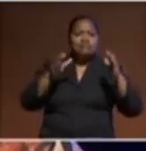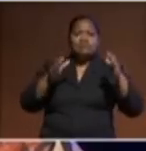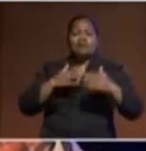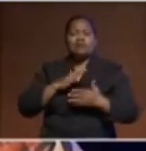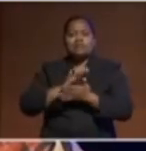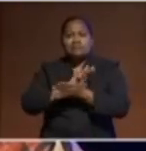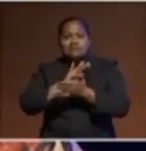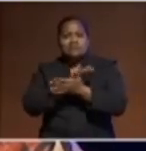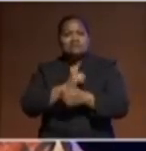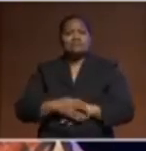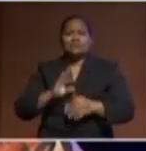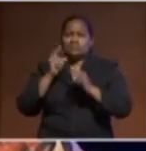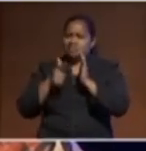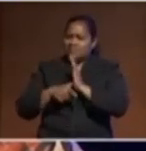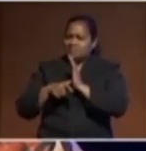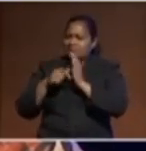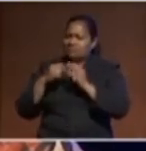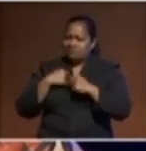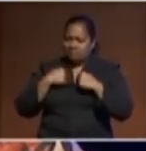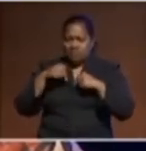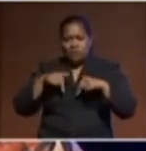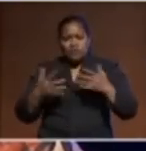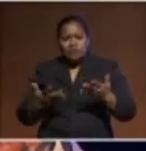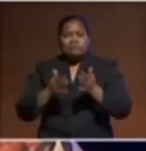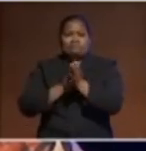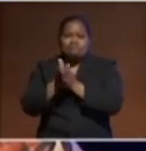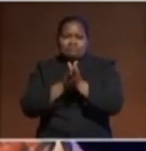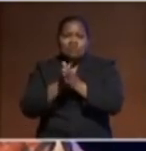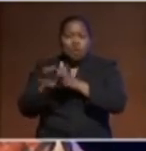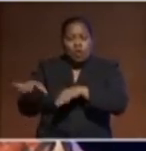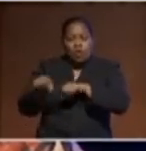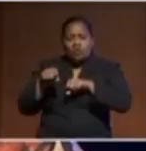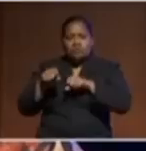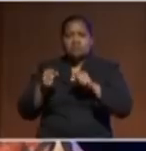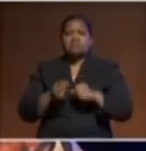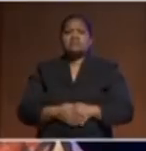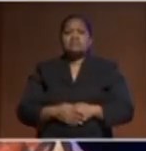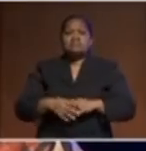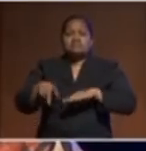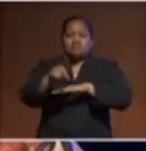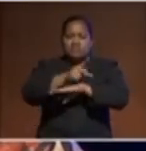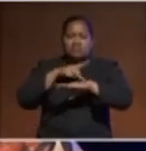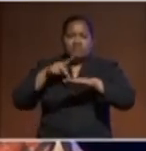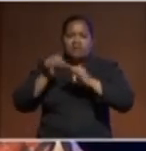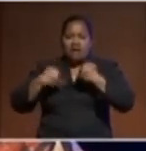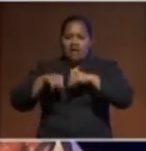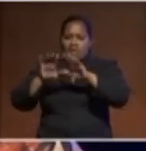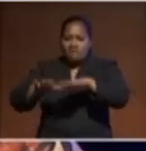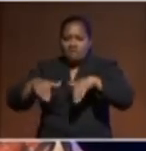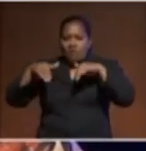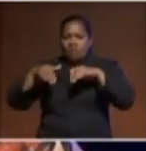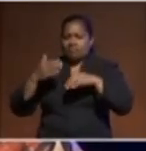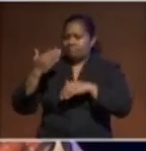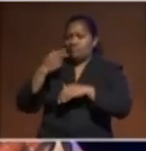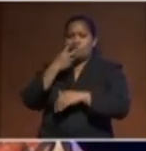having registered Fiji's desire to host the Pacific Islands Forum back in 2019, and I am proud that